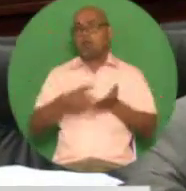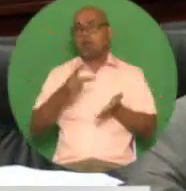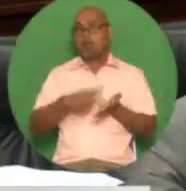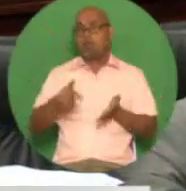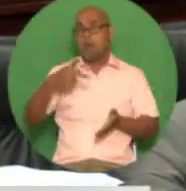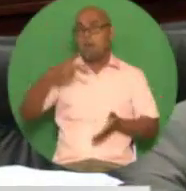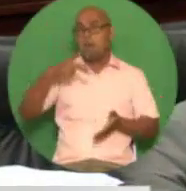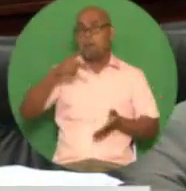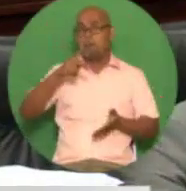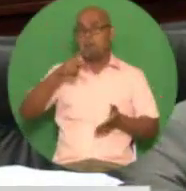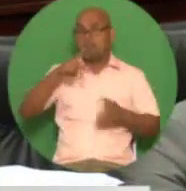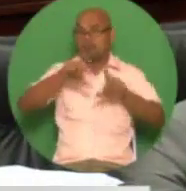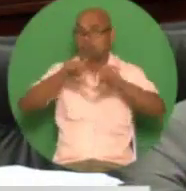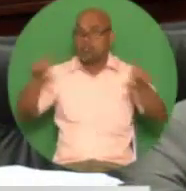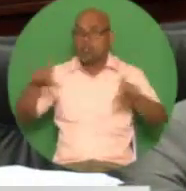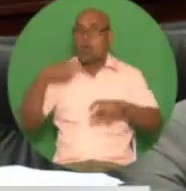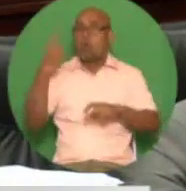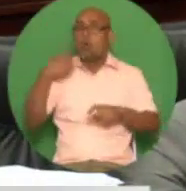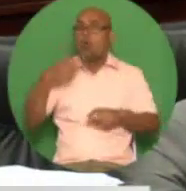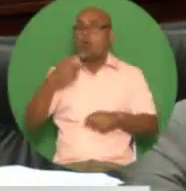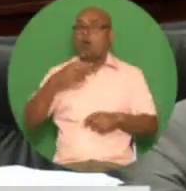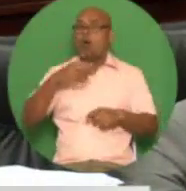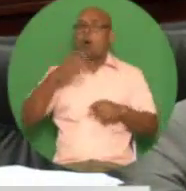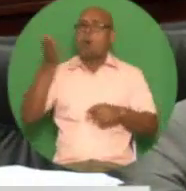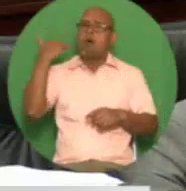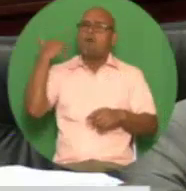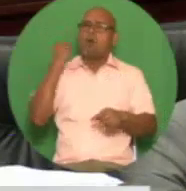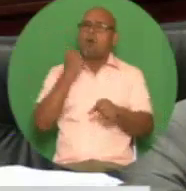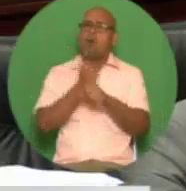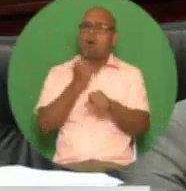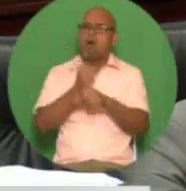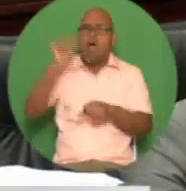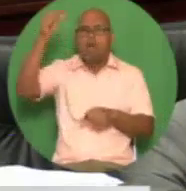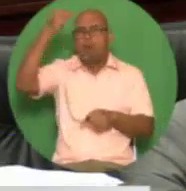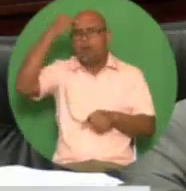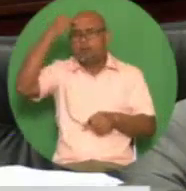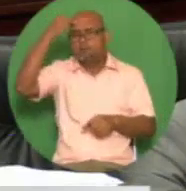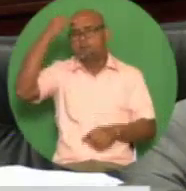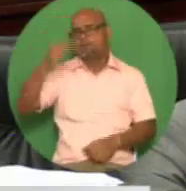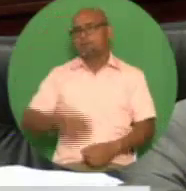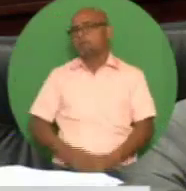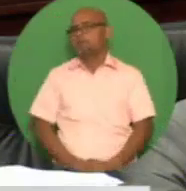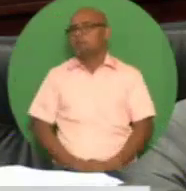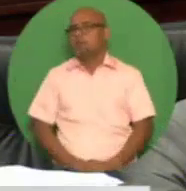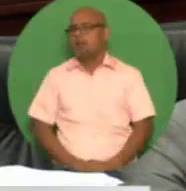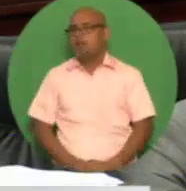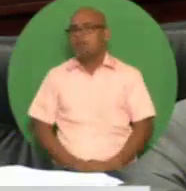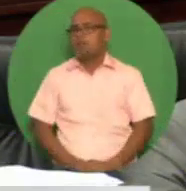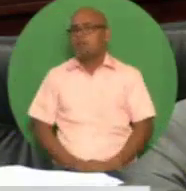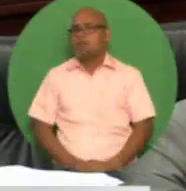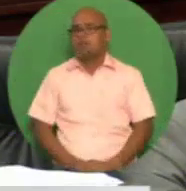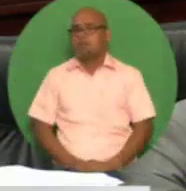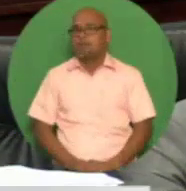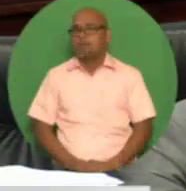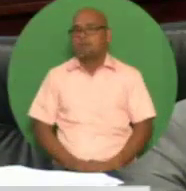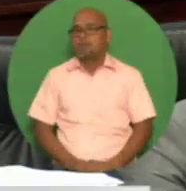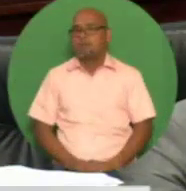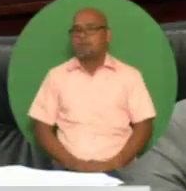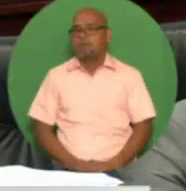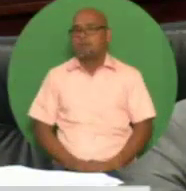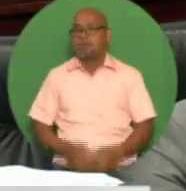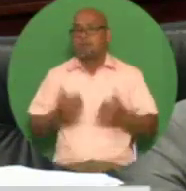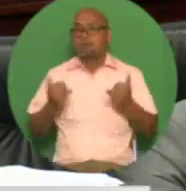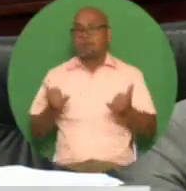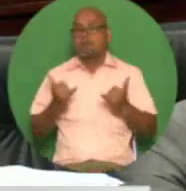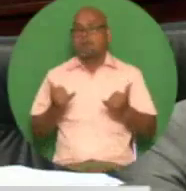to our public servants who retire after years of notorious and meritorious and dedicated service we're at an advanced stage of